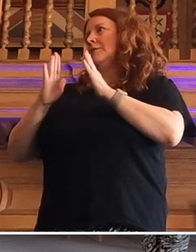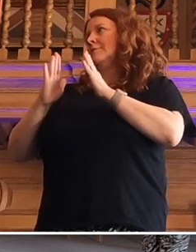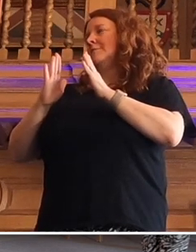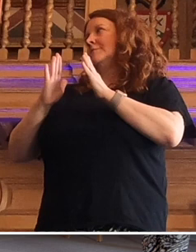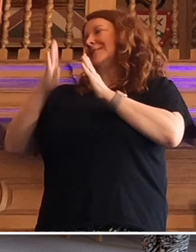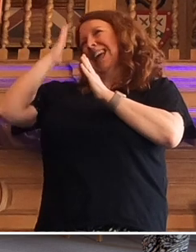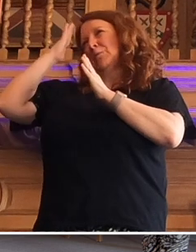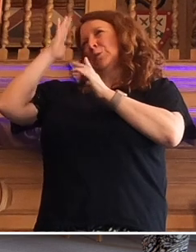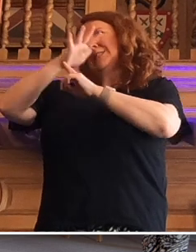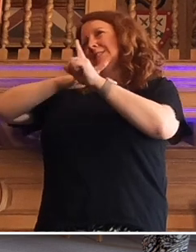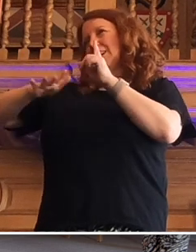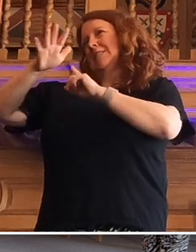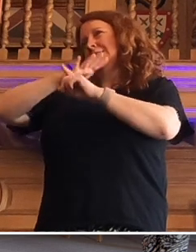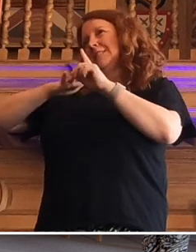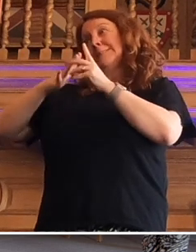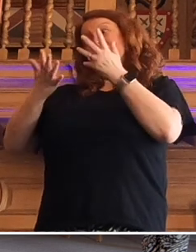is under real threat.